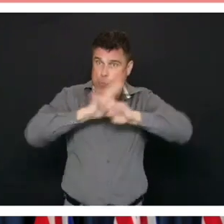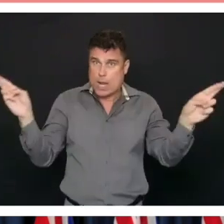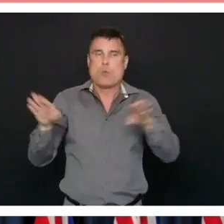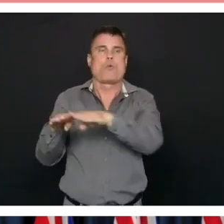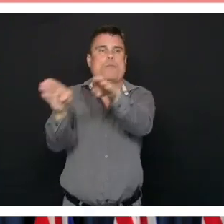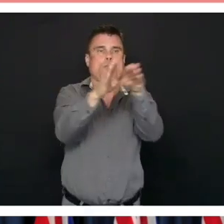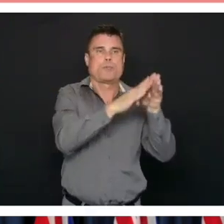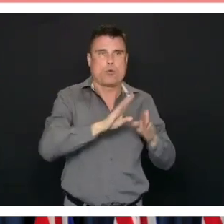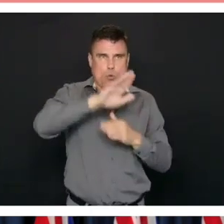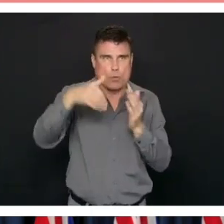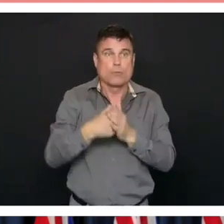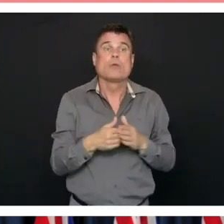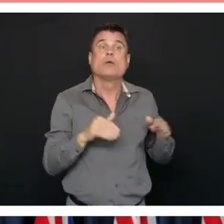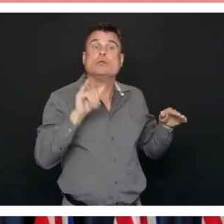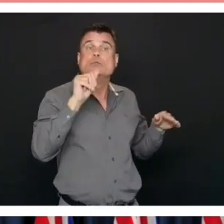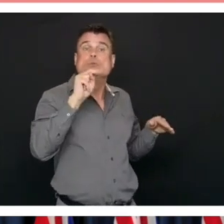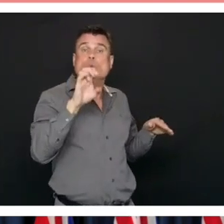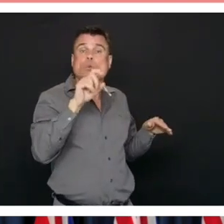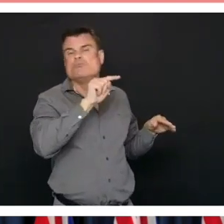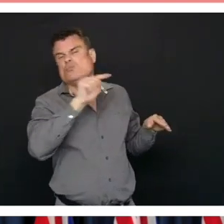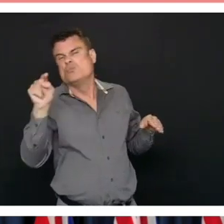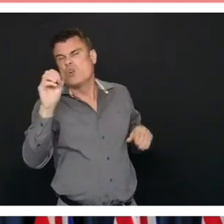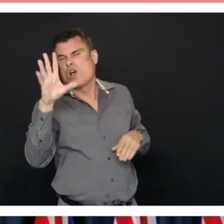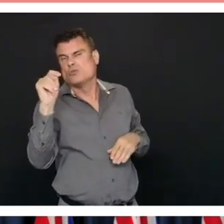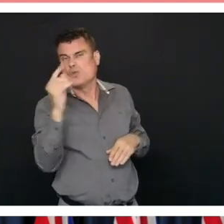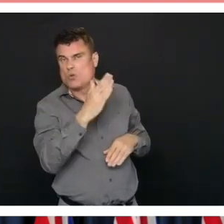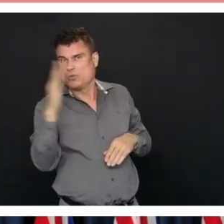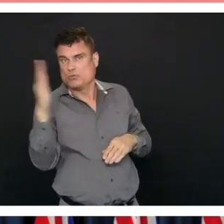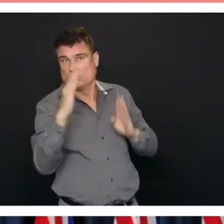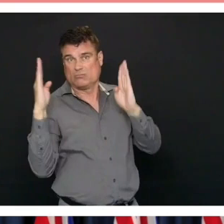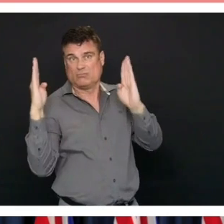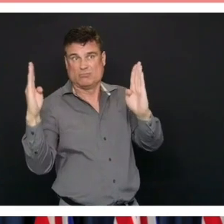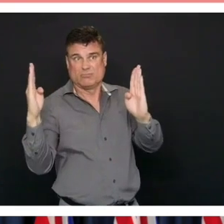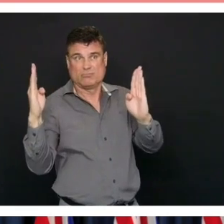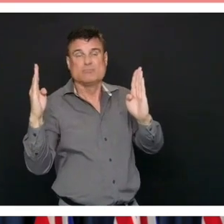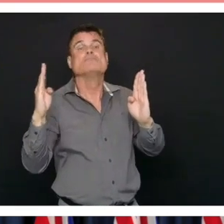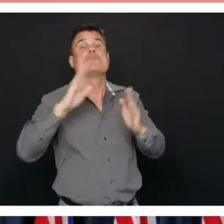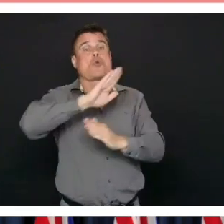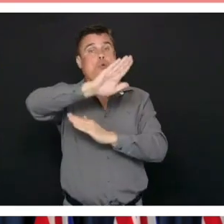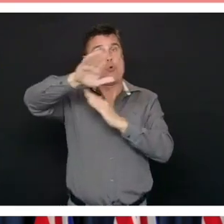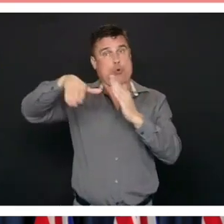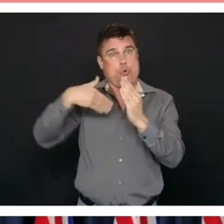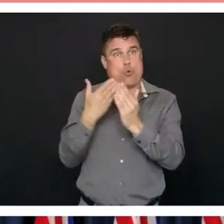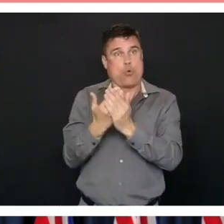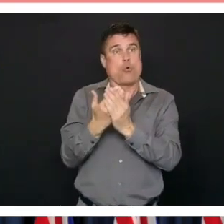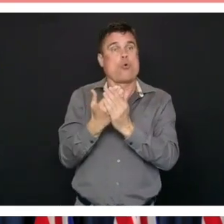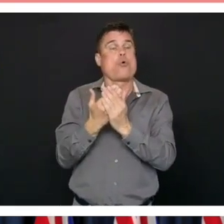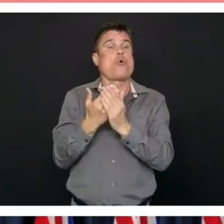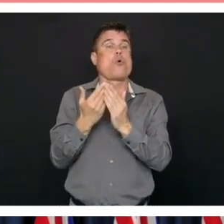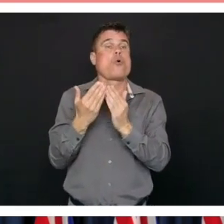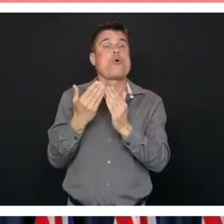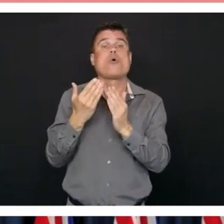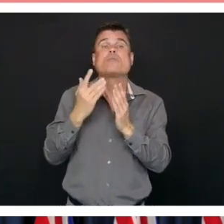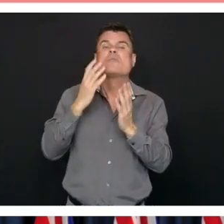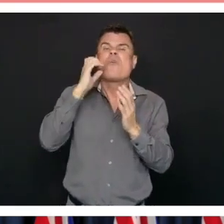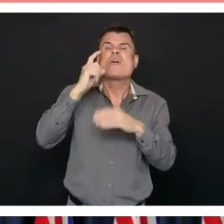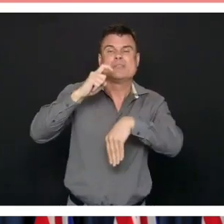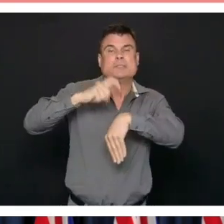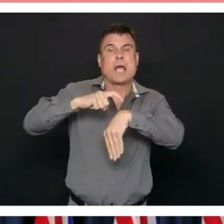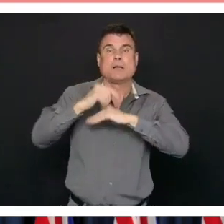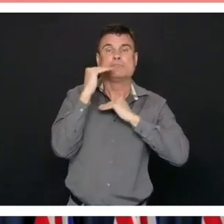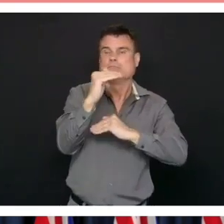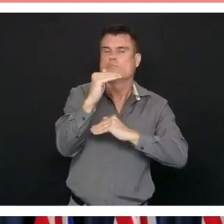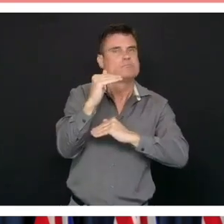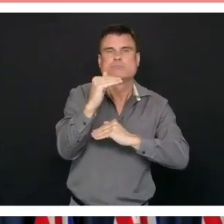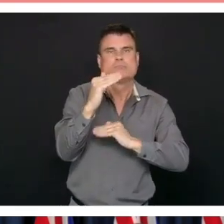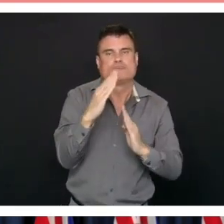by June 15th. And then from June to October, all surgical locations begin adding capacity by extending operating hours, adding